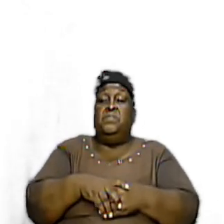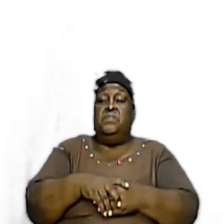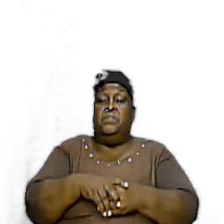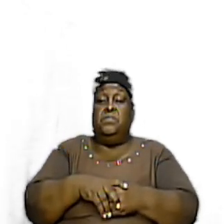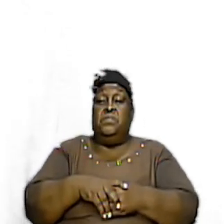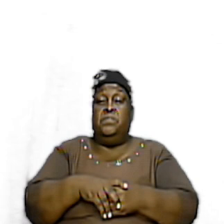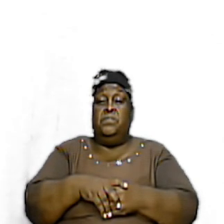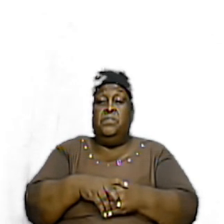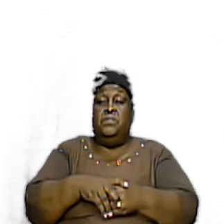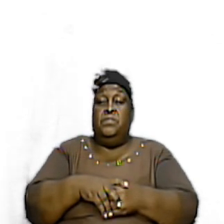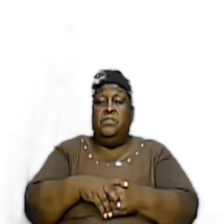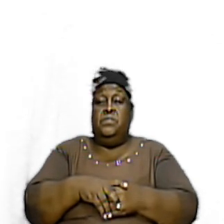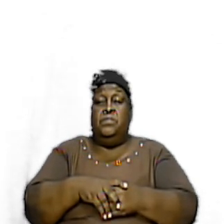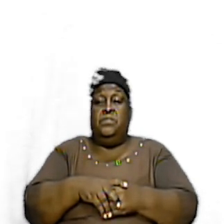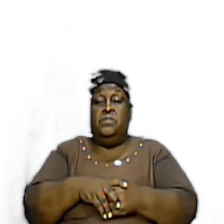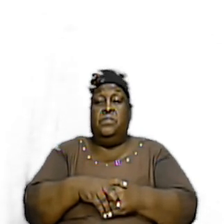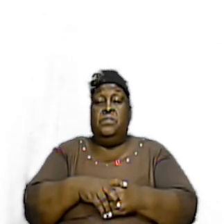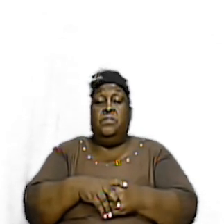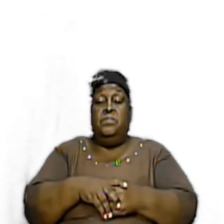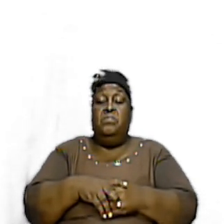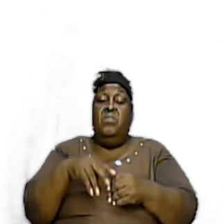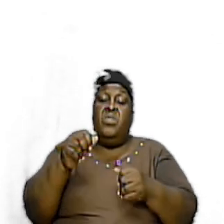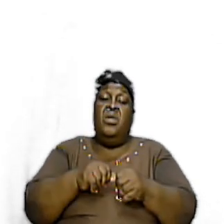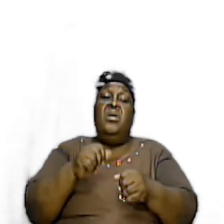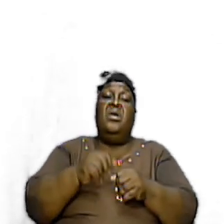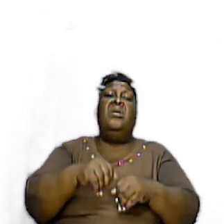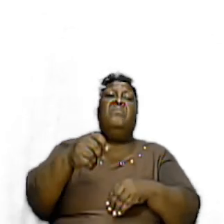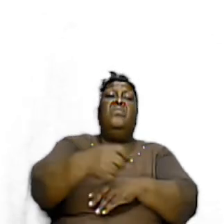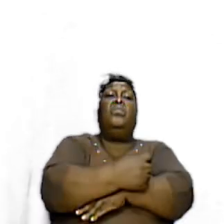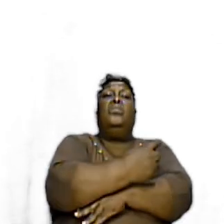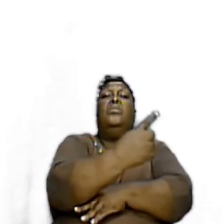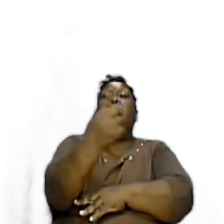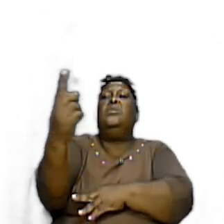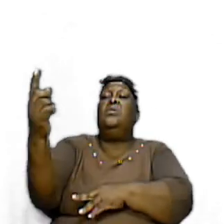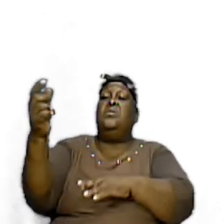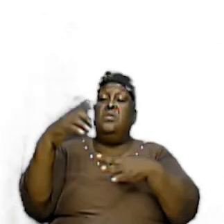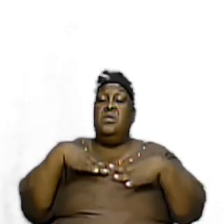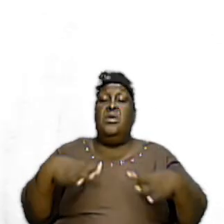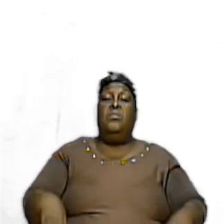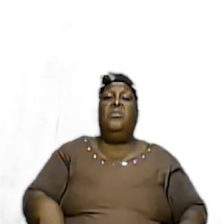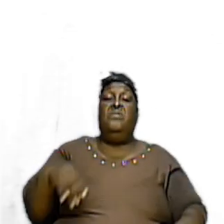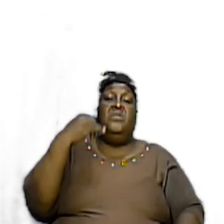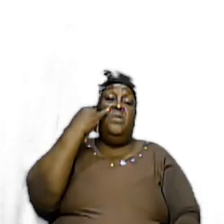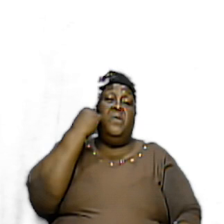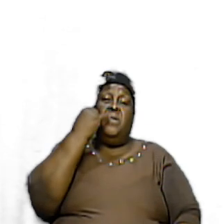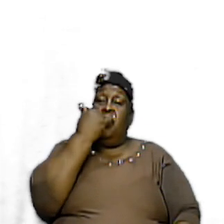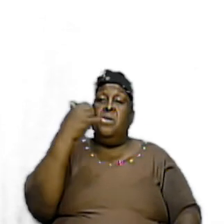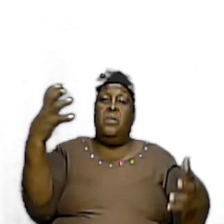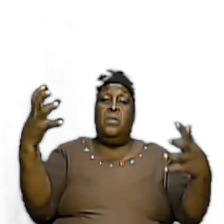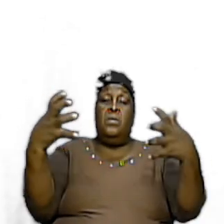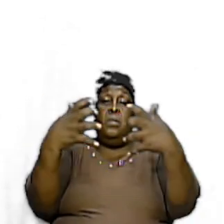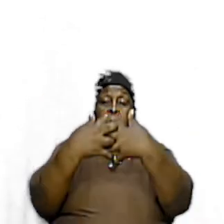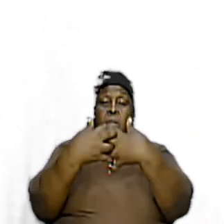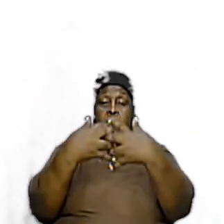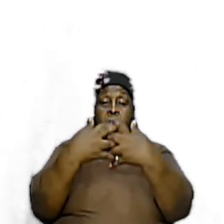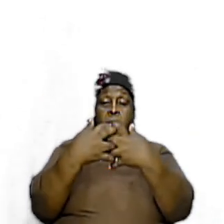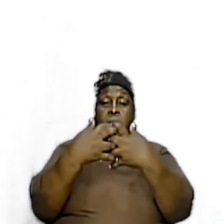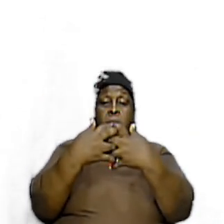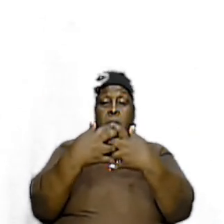Let me make this point Everyone In the camp of Israel Was connected To the tabernacle